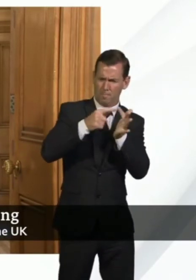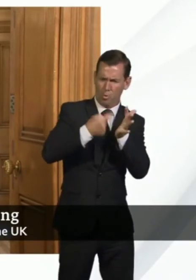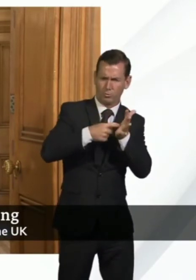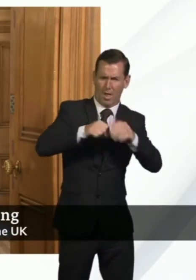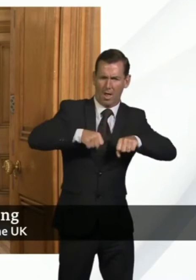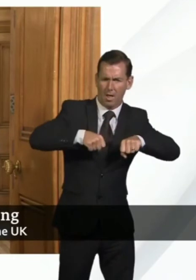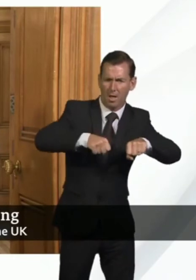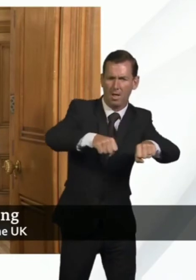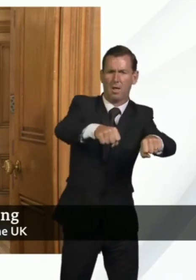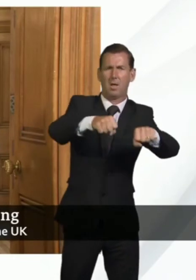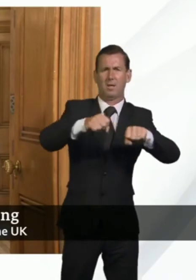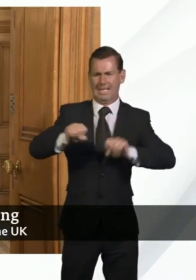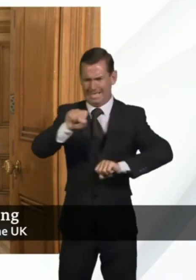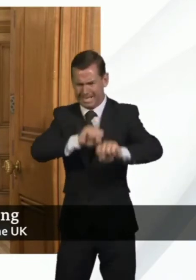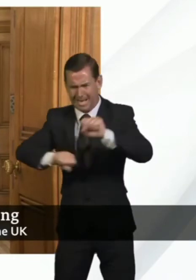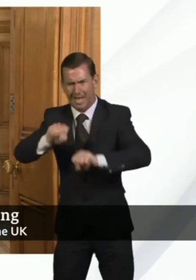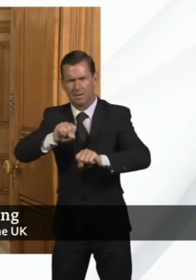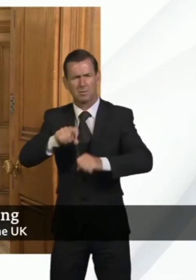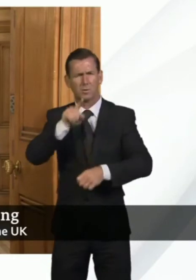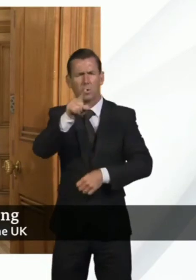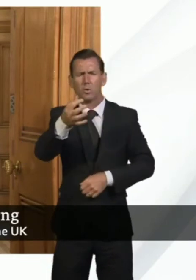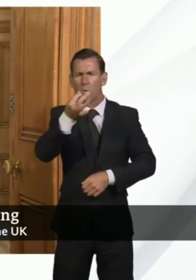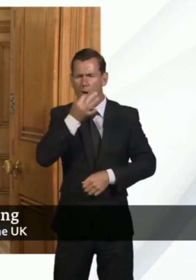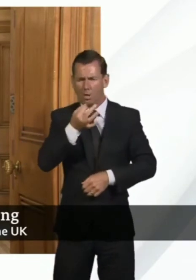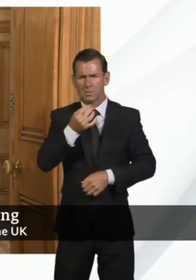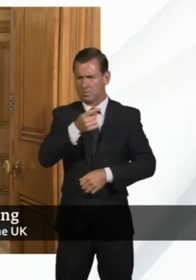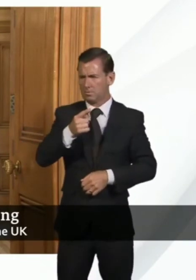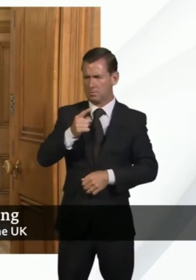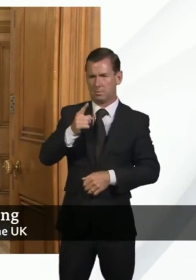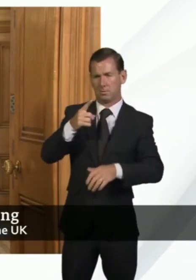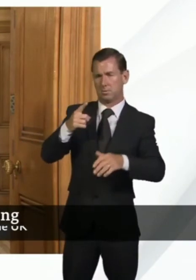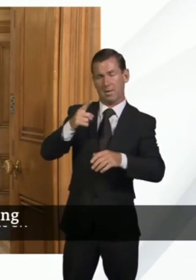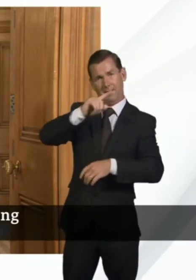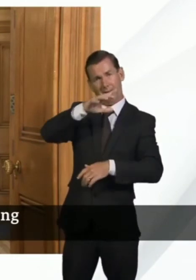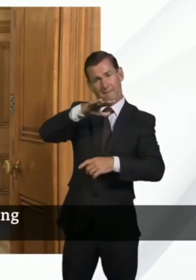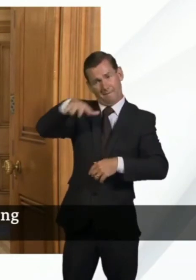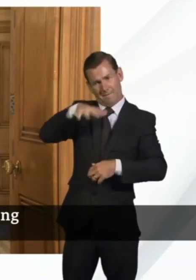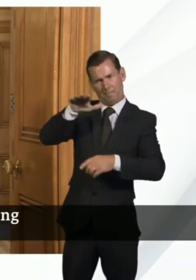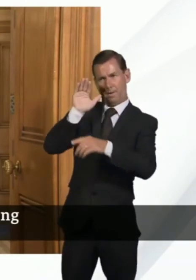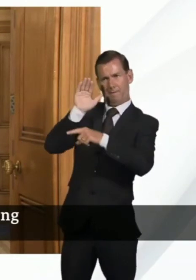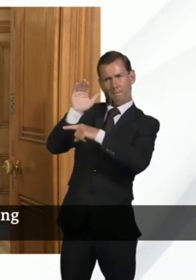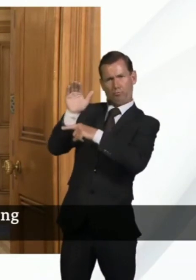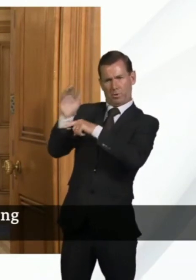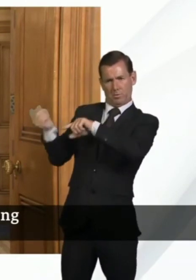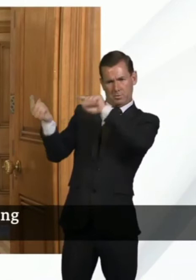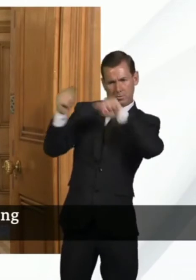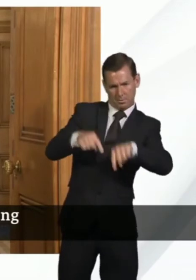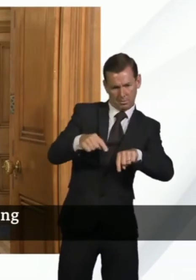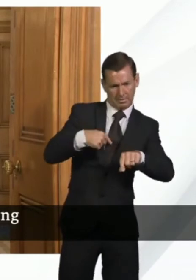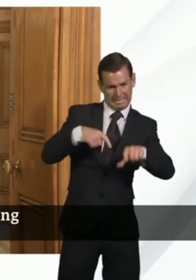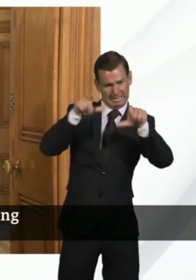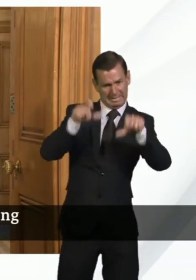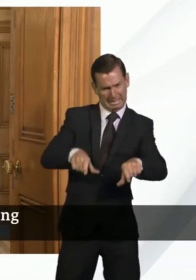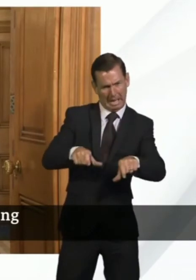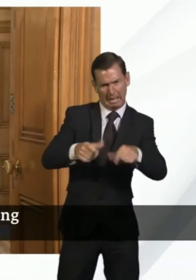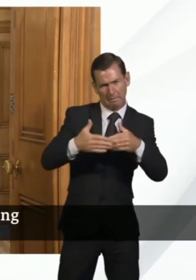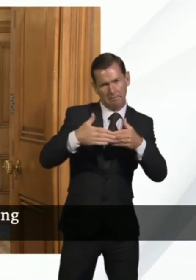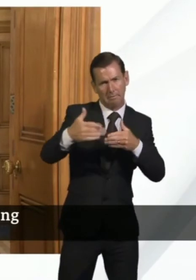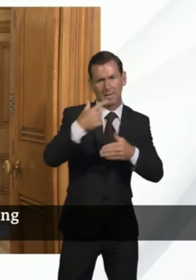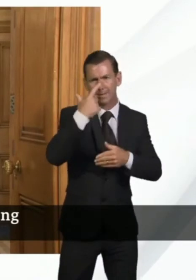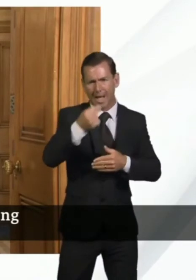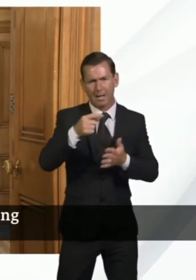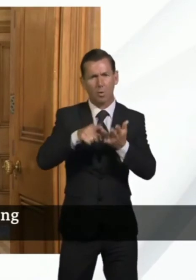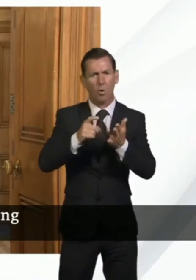huge contribution. In respect of your point about the indefinite leave to remain, we do keep that policy under review and